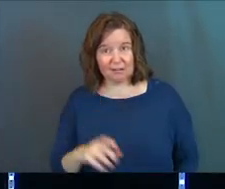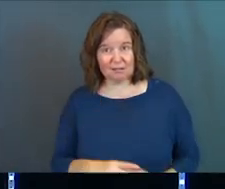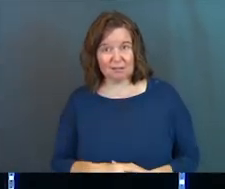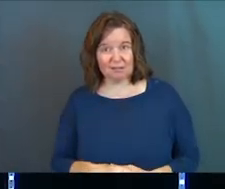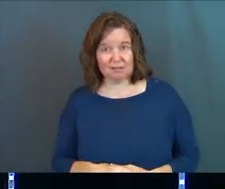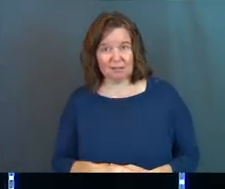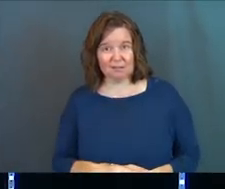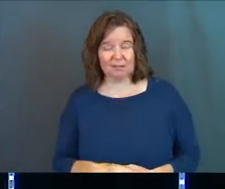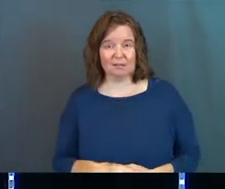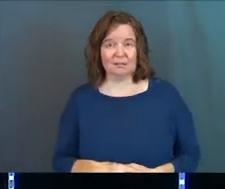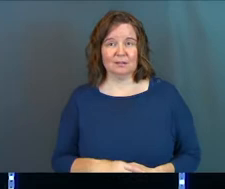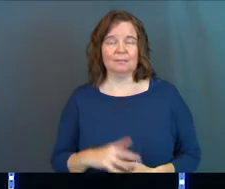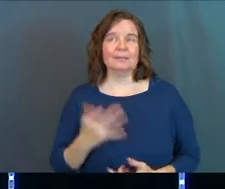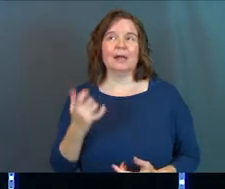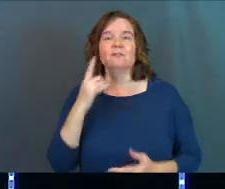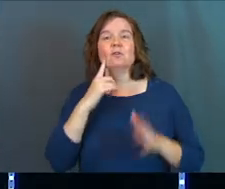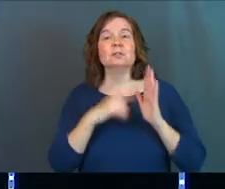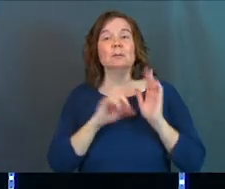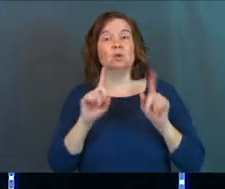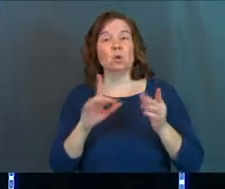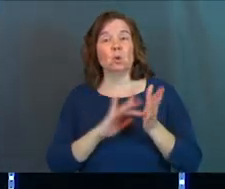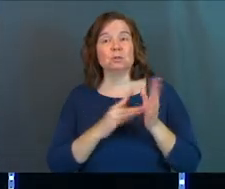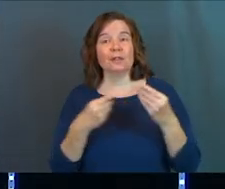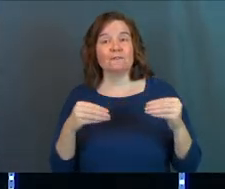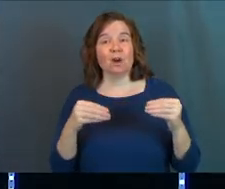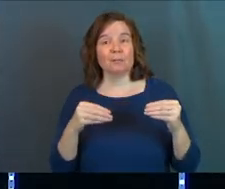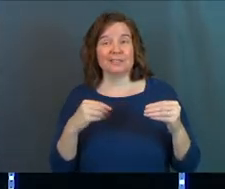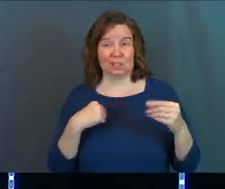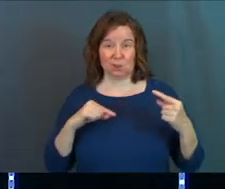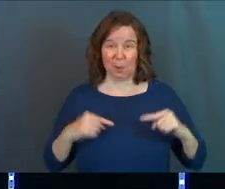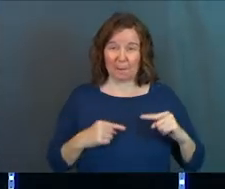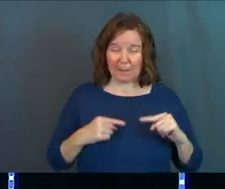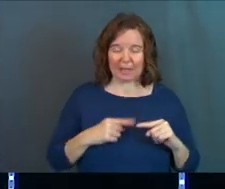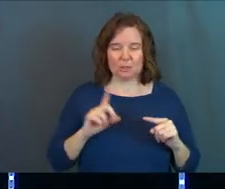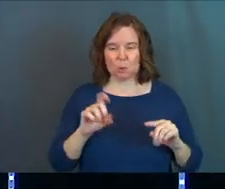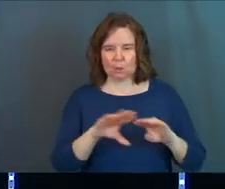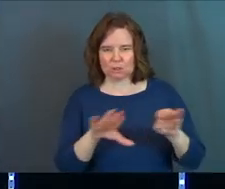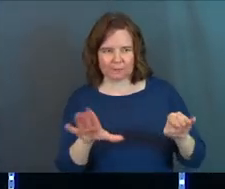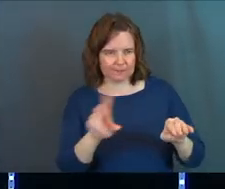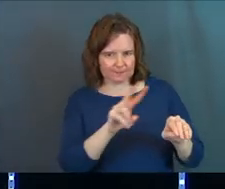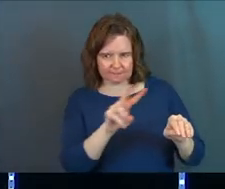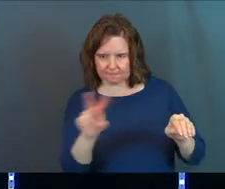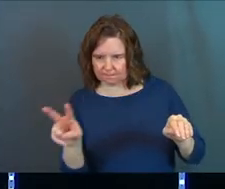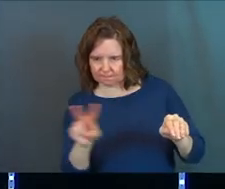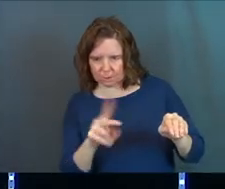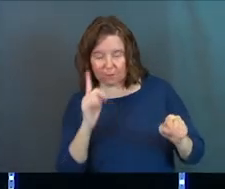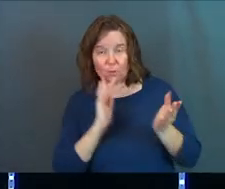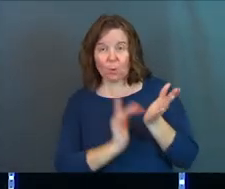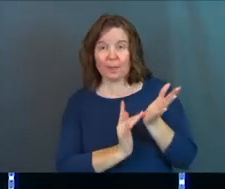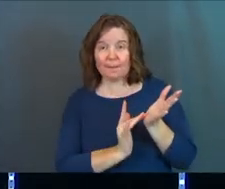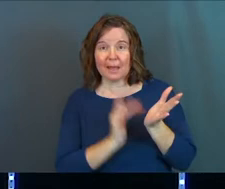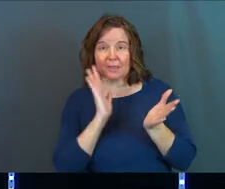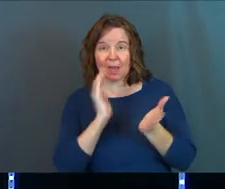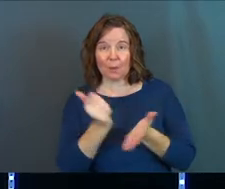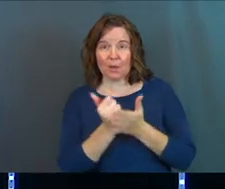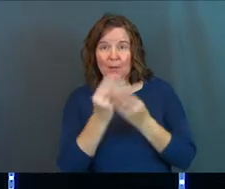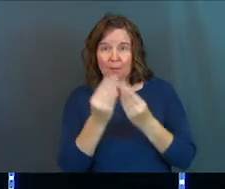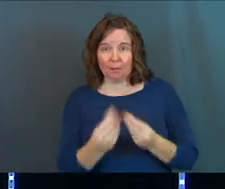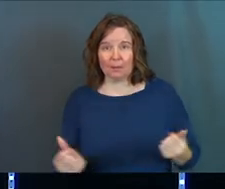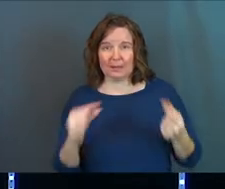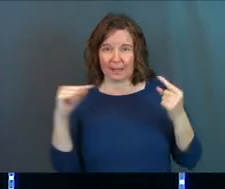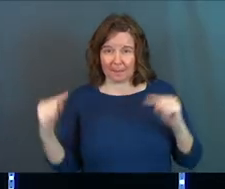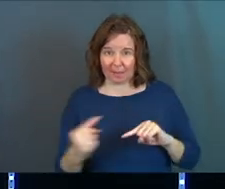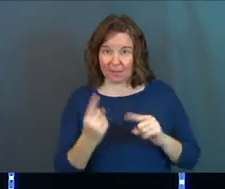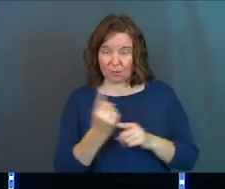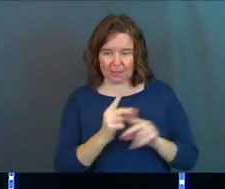You go to the pharmacy shelf, right? And you're in pain. So you go to the pharmacy shelf and what do you do? You look for the medicine that's going to make you feel